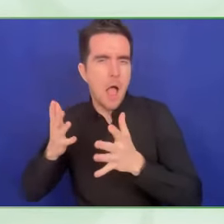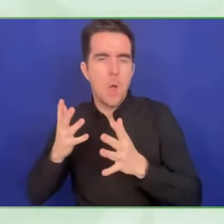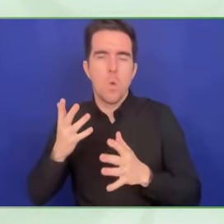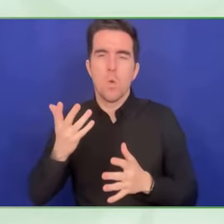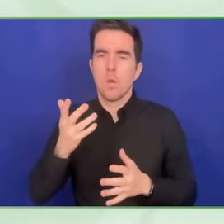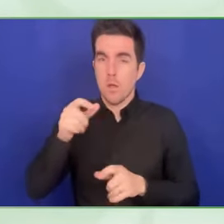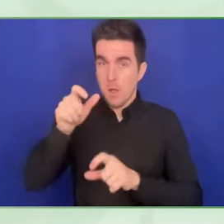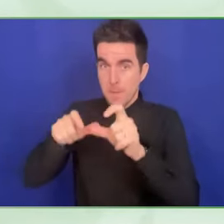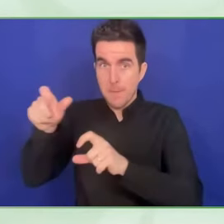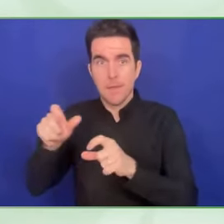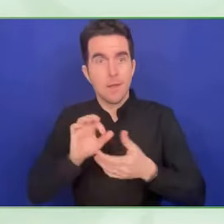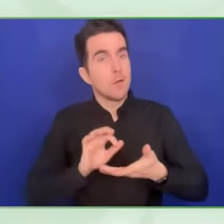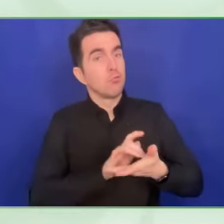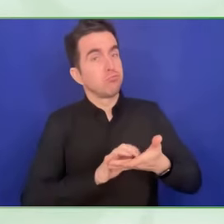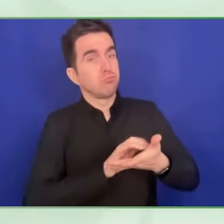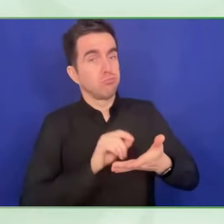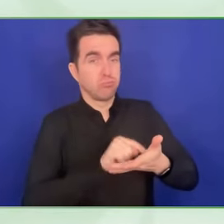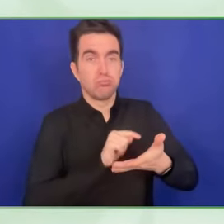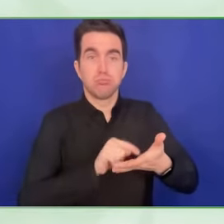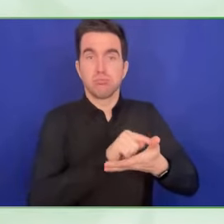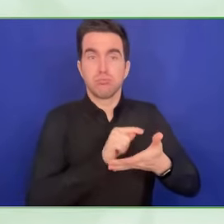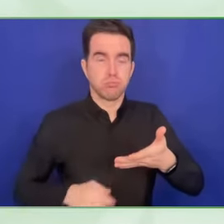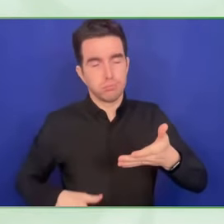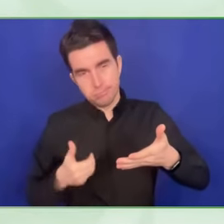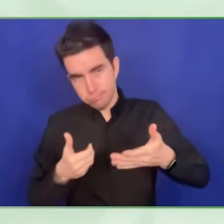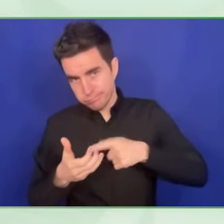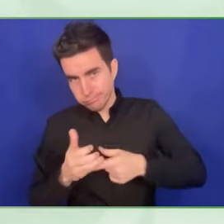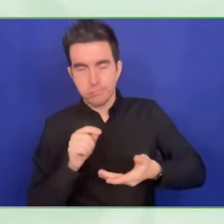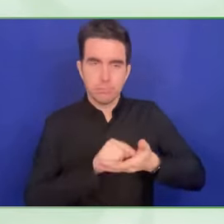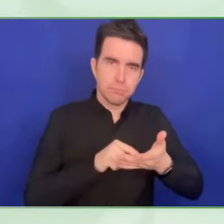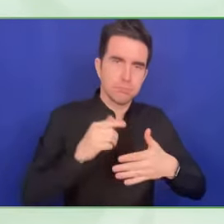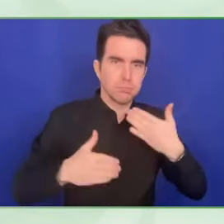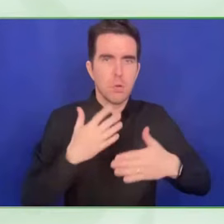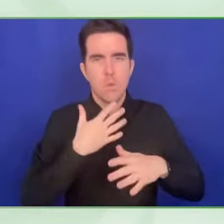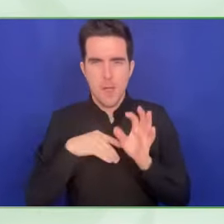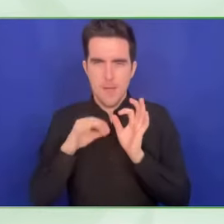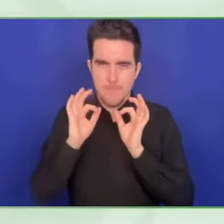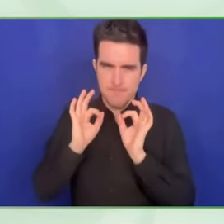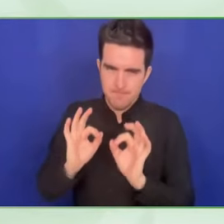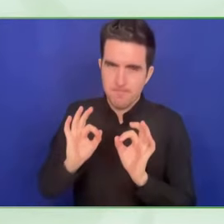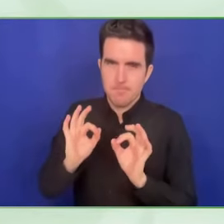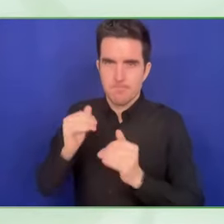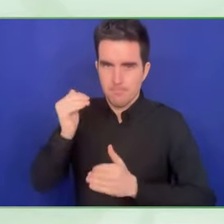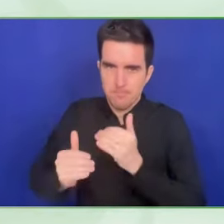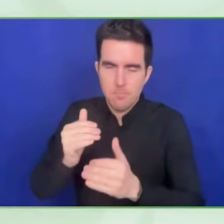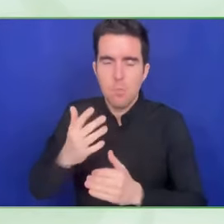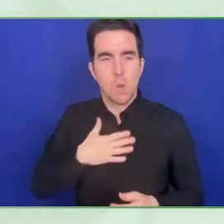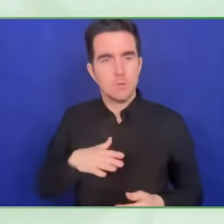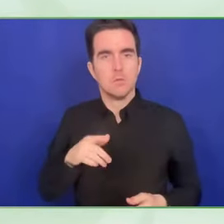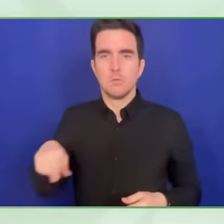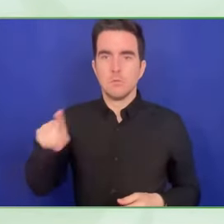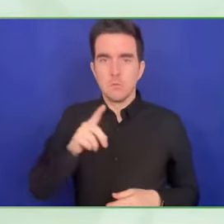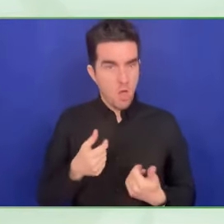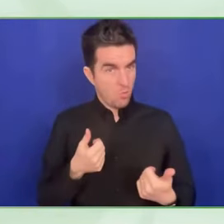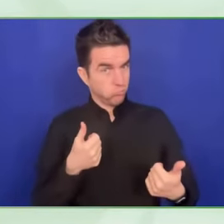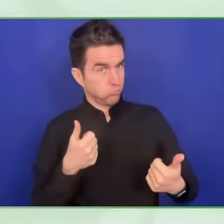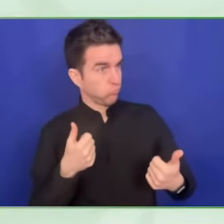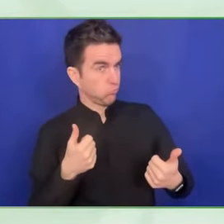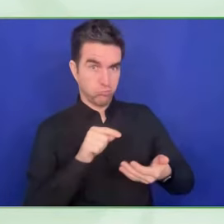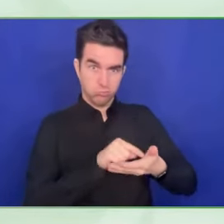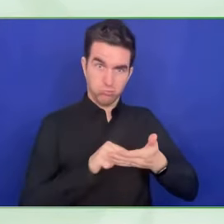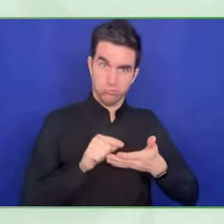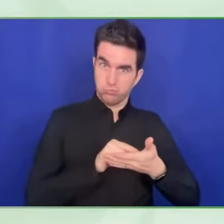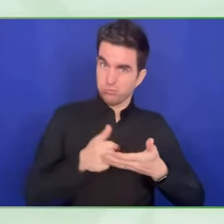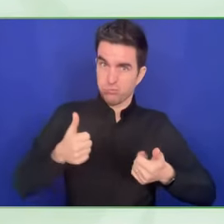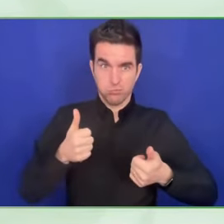an ID document and then we take a selfie and we compare them. So, all the technology that is created to capture that document and to